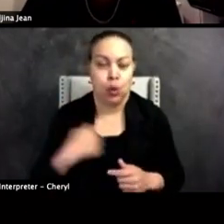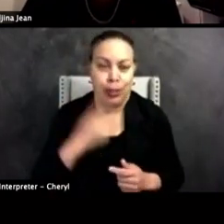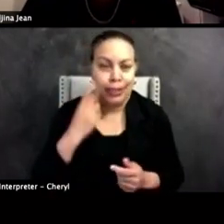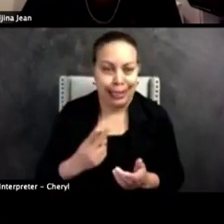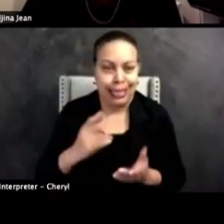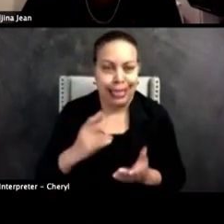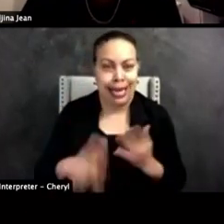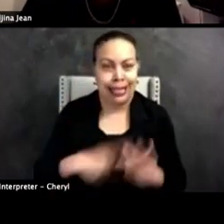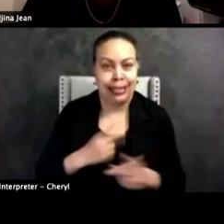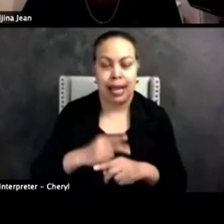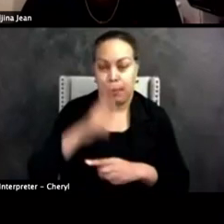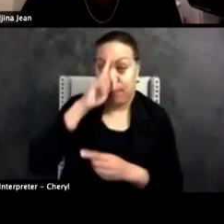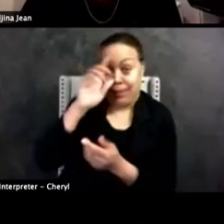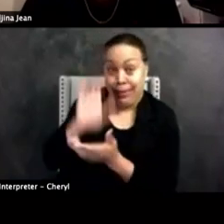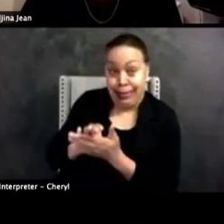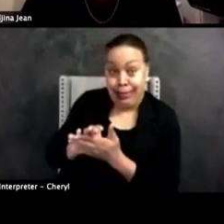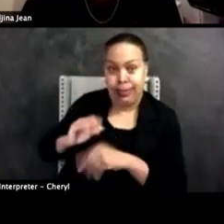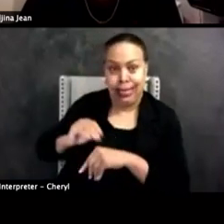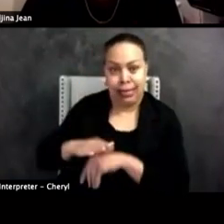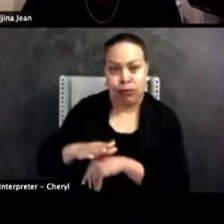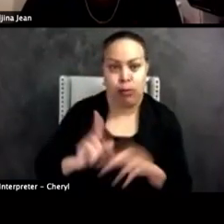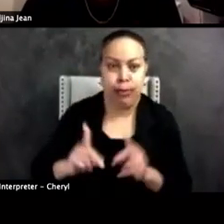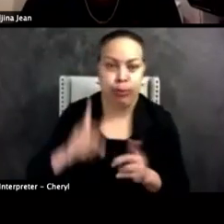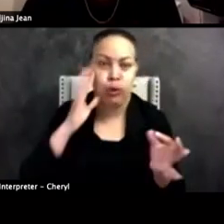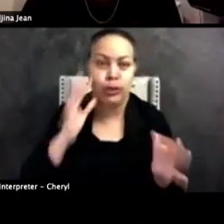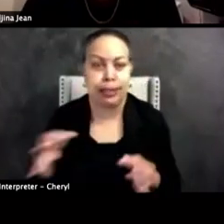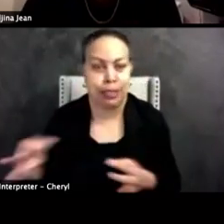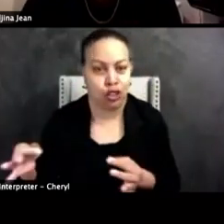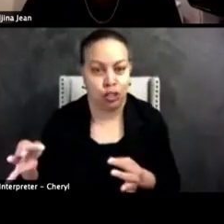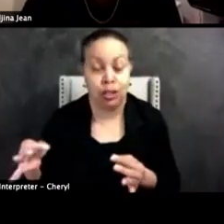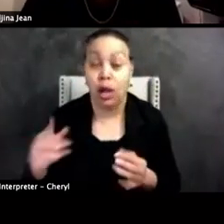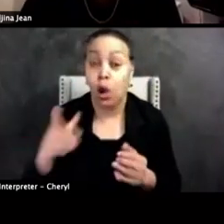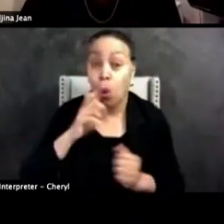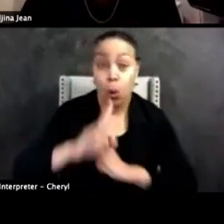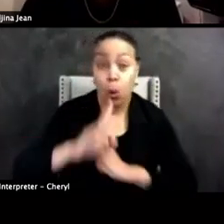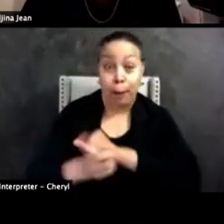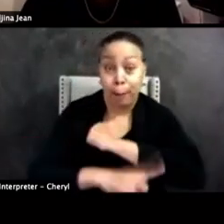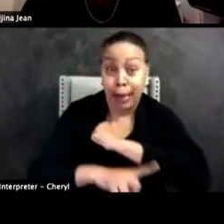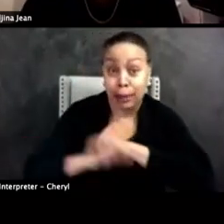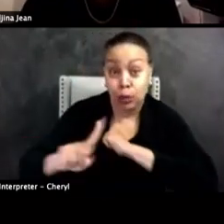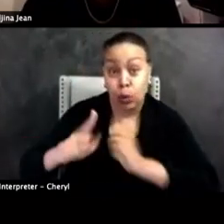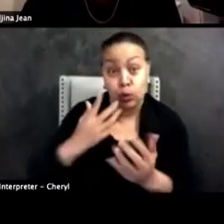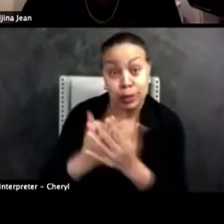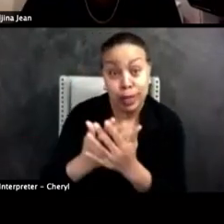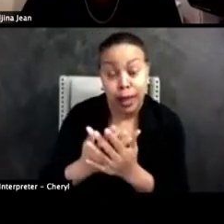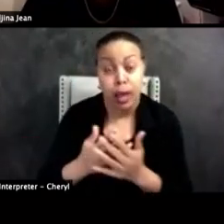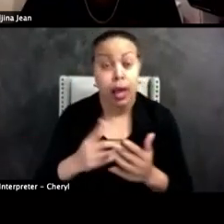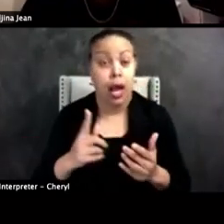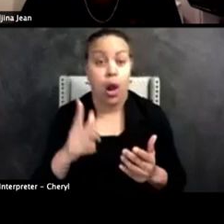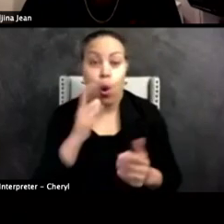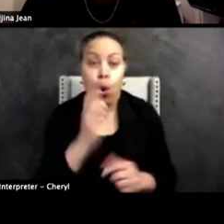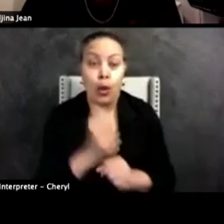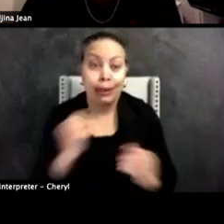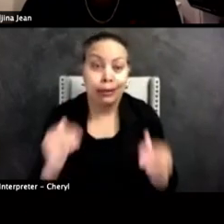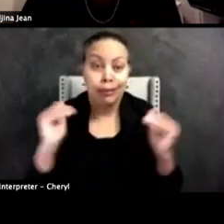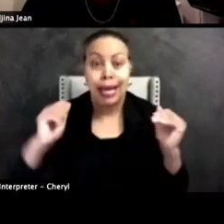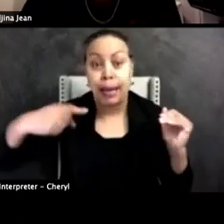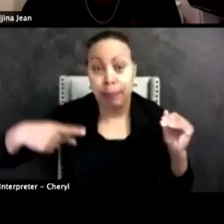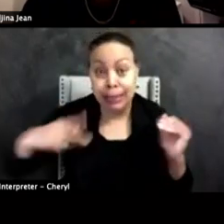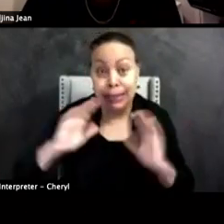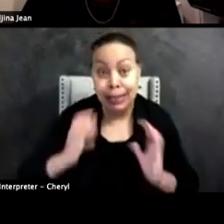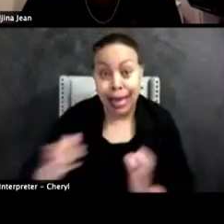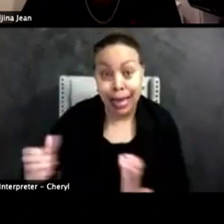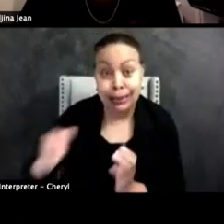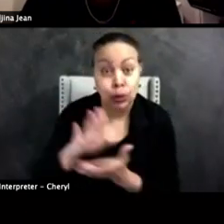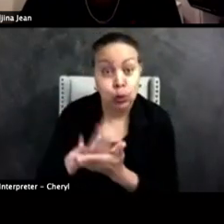manifest itself in the decisions that people make, uh, who gets sentenced, uh, who gets good, advanced classes and quite frankly,